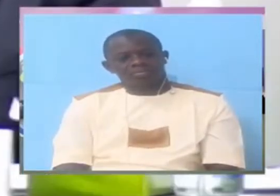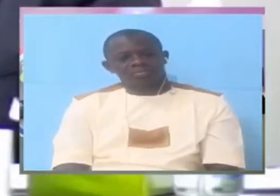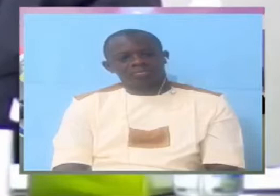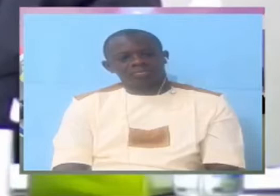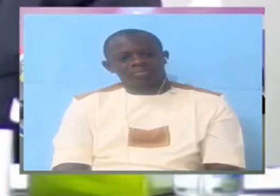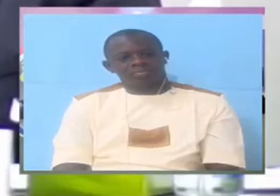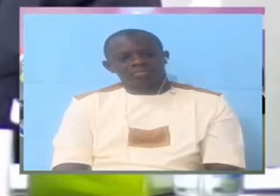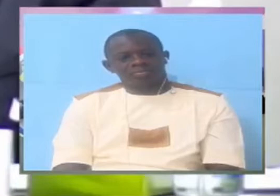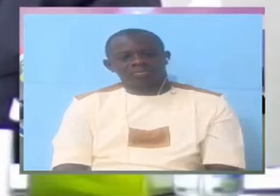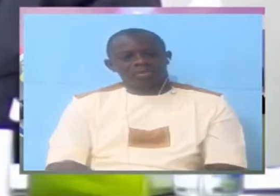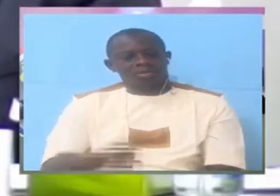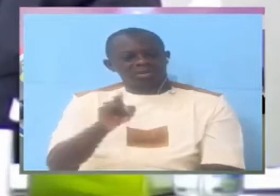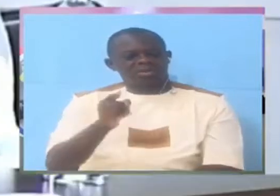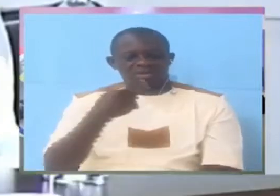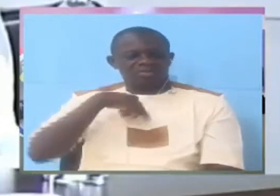Isn't it sad